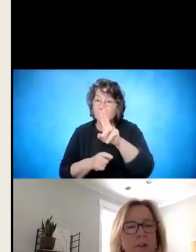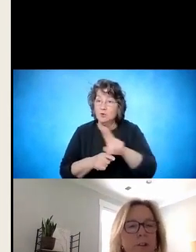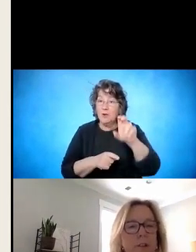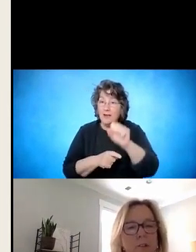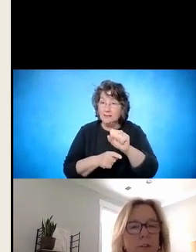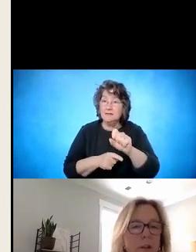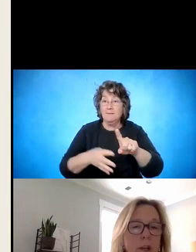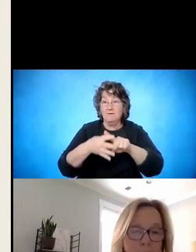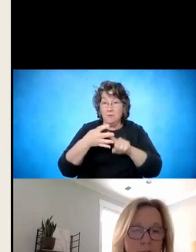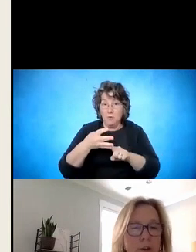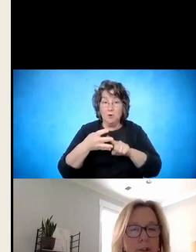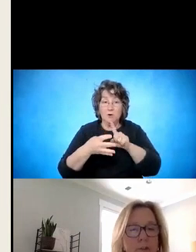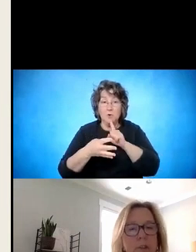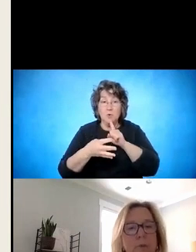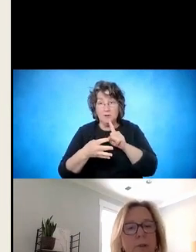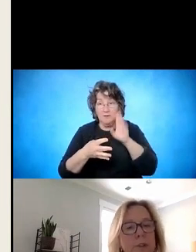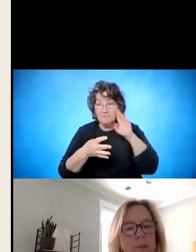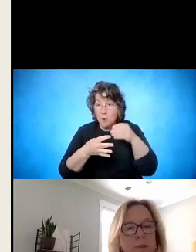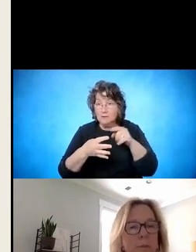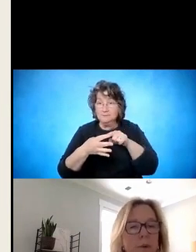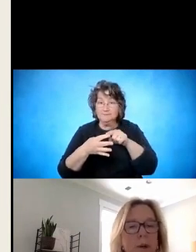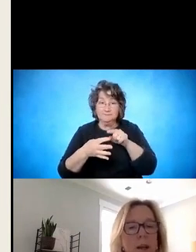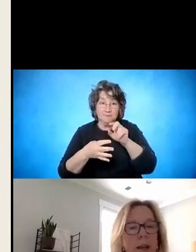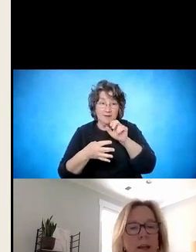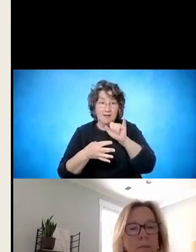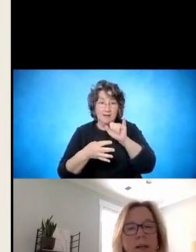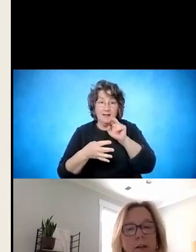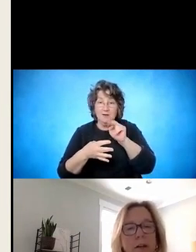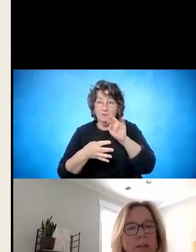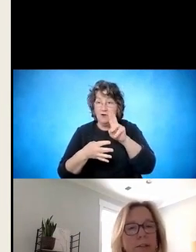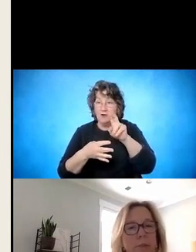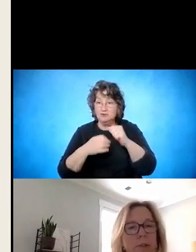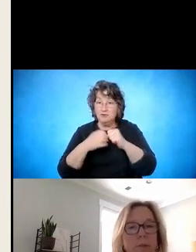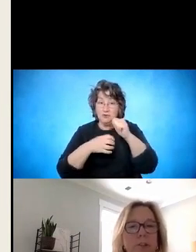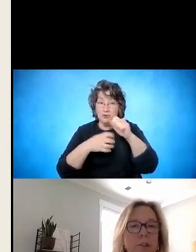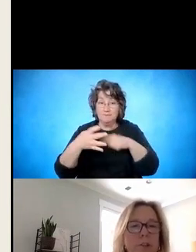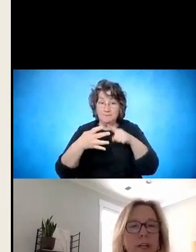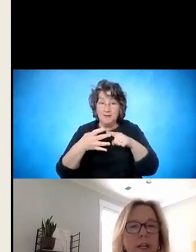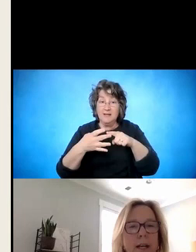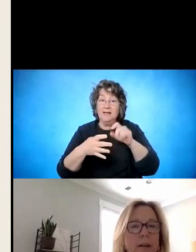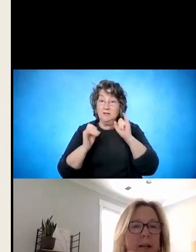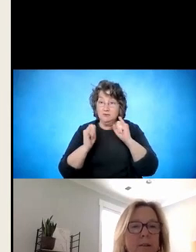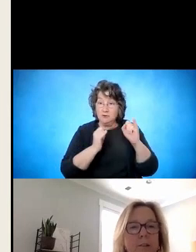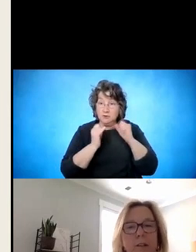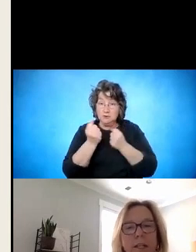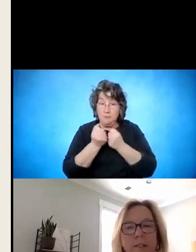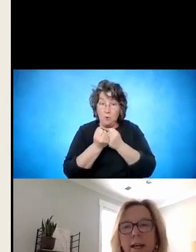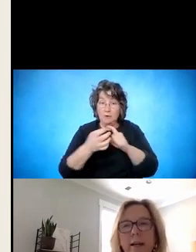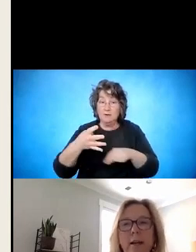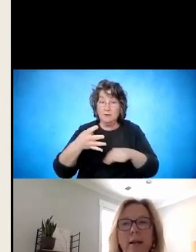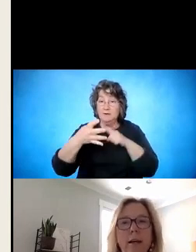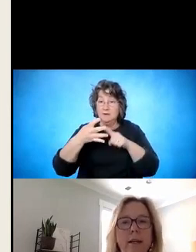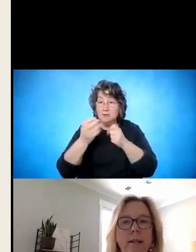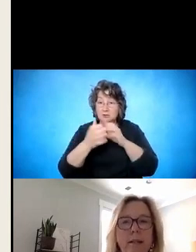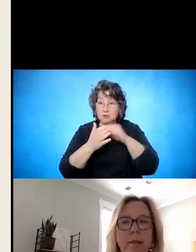infrastructure, instructional support, student support, and parent guardian support. So make sure to check it out and there's a link to